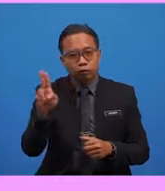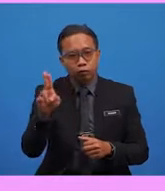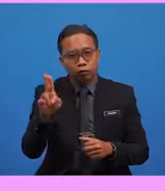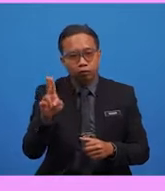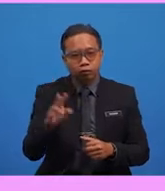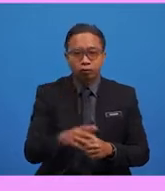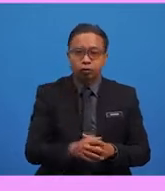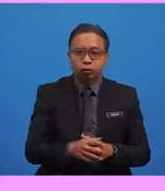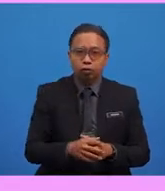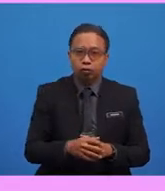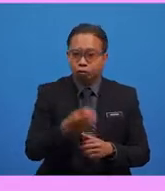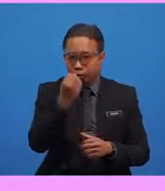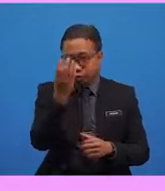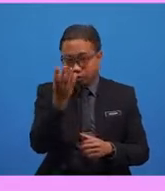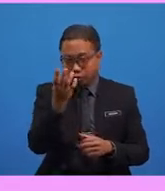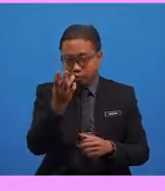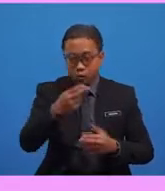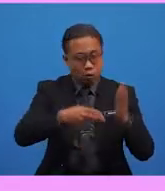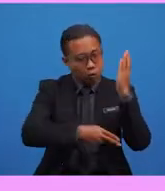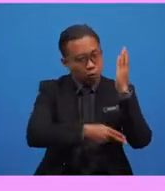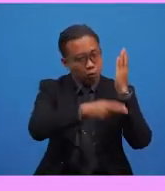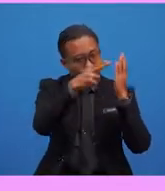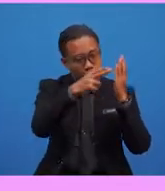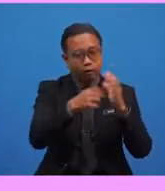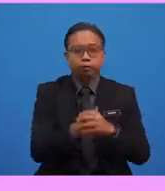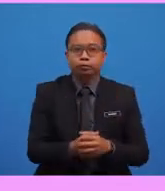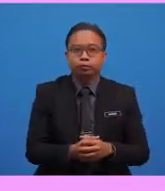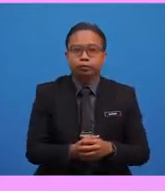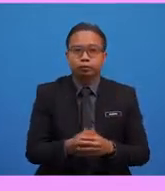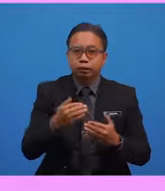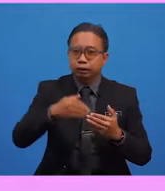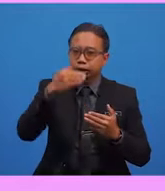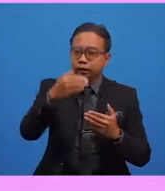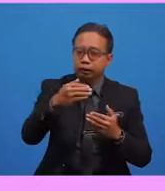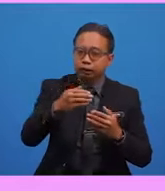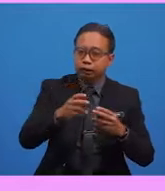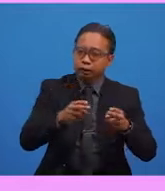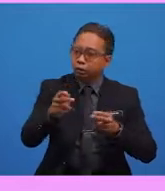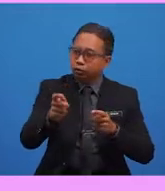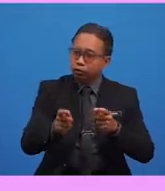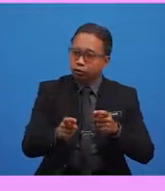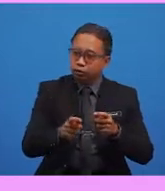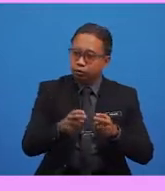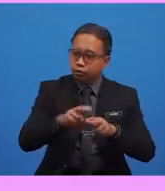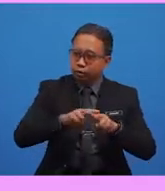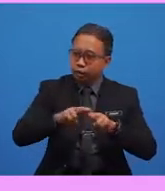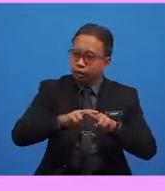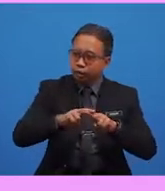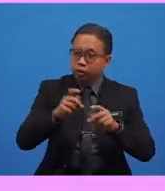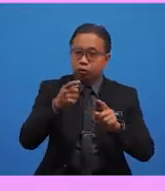It's at the front of the hotel with a lovely view. The next train to airport departs from platform 4.